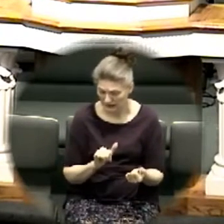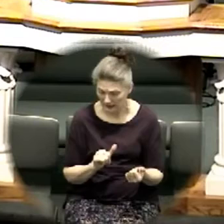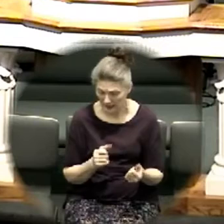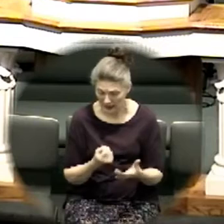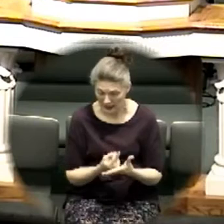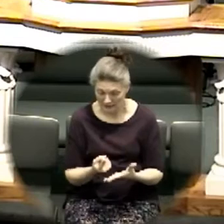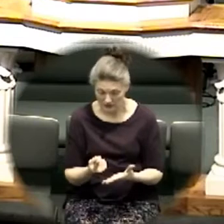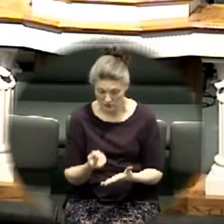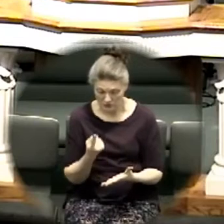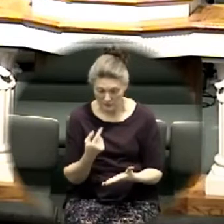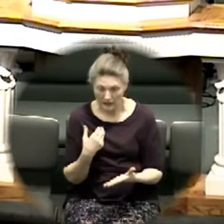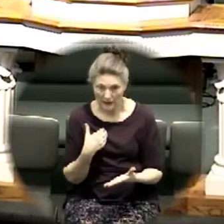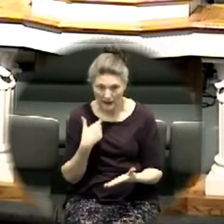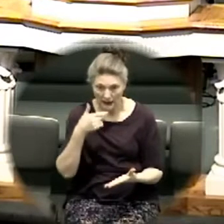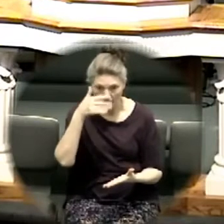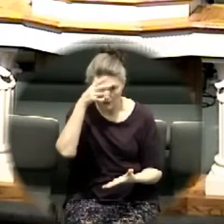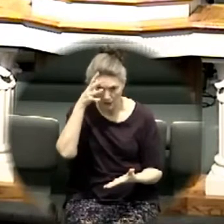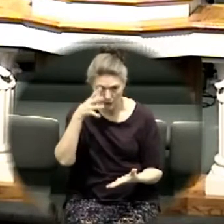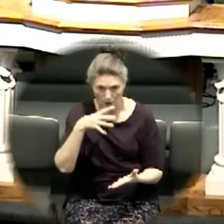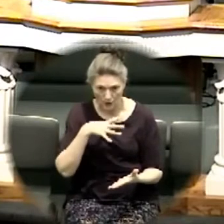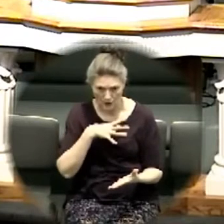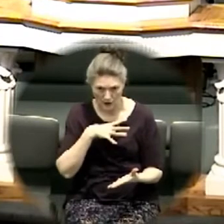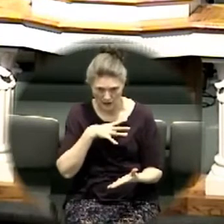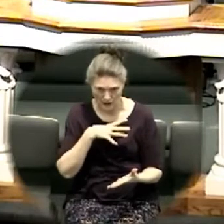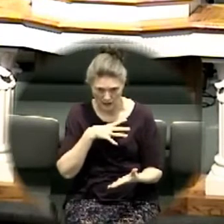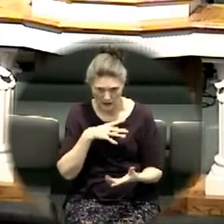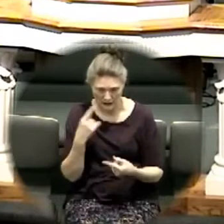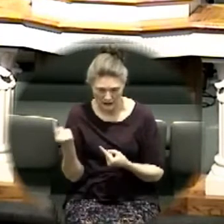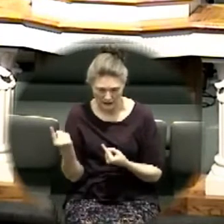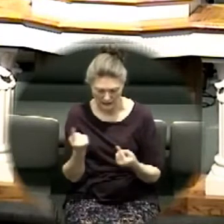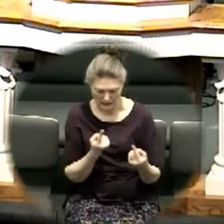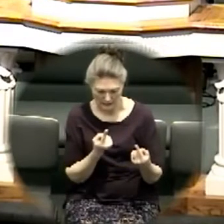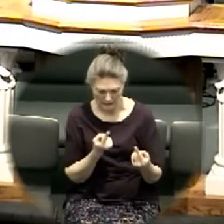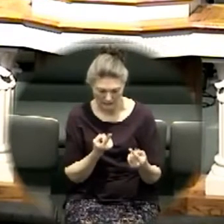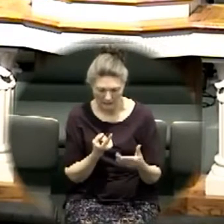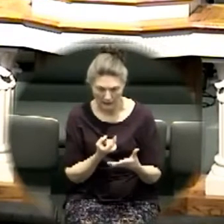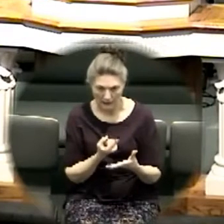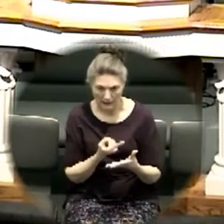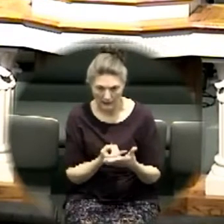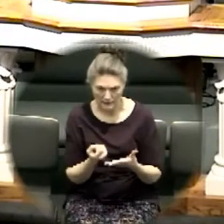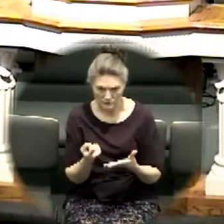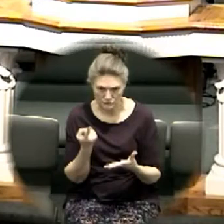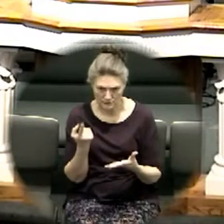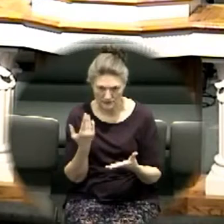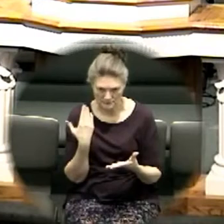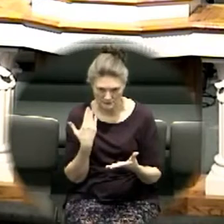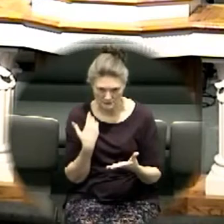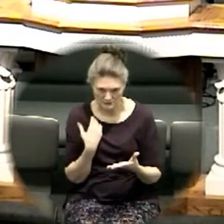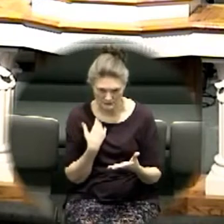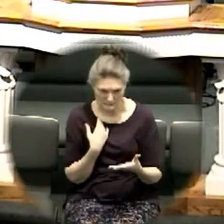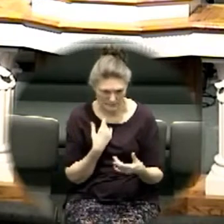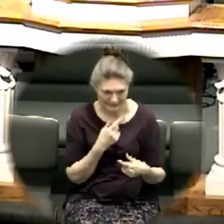last week I didn't forget his name I just didn't want to say it publicly I'll let him do that